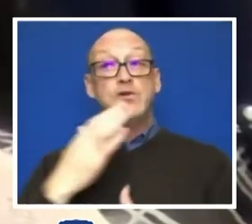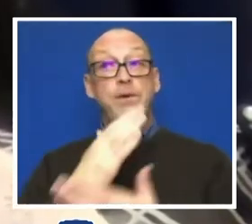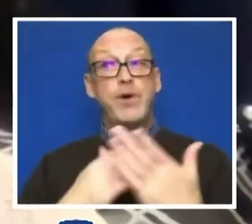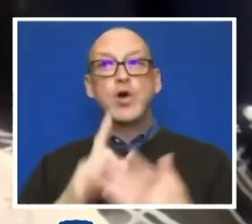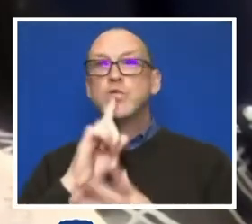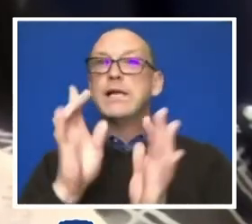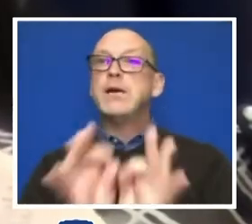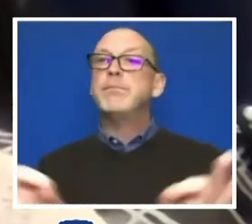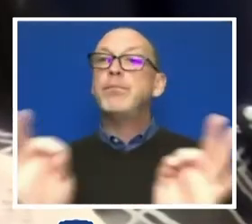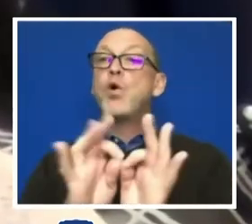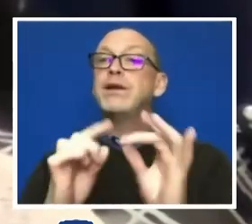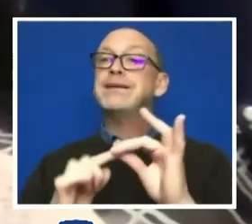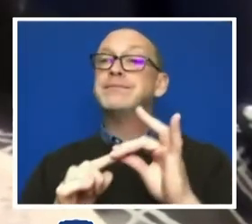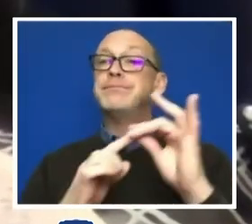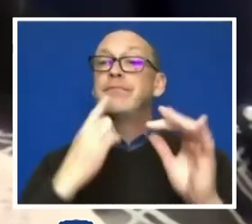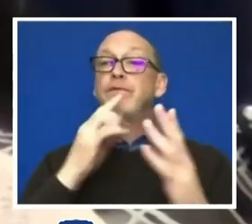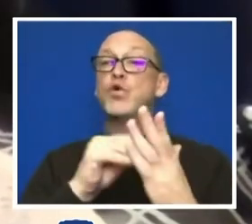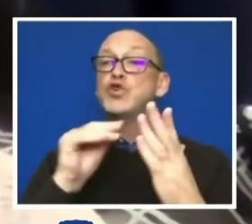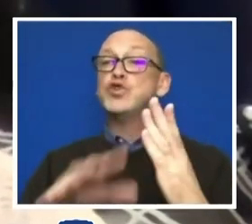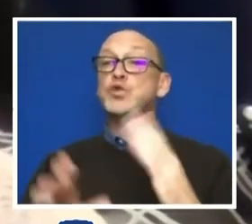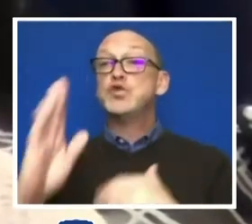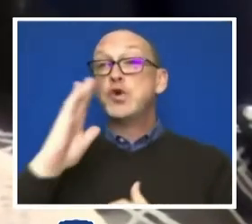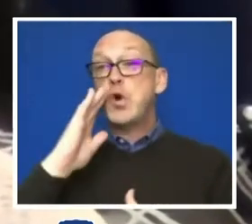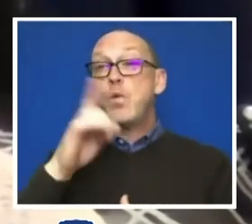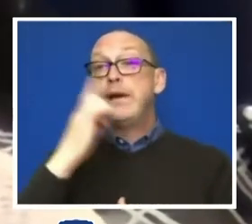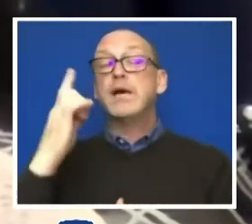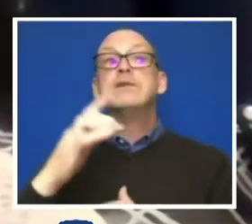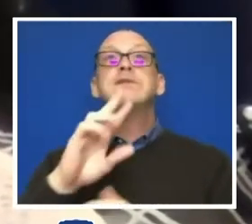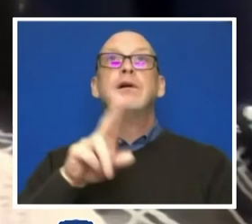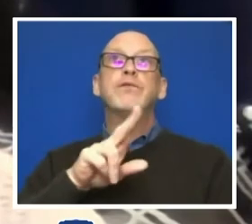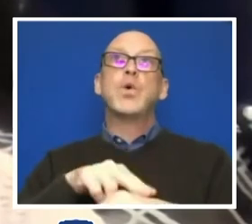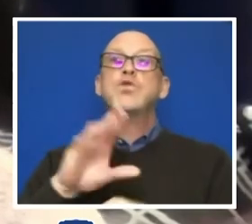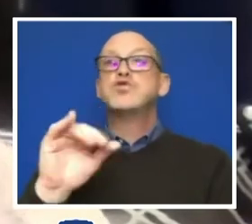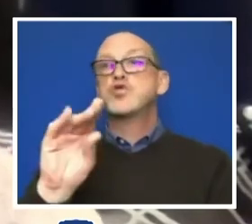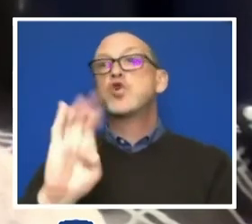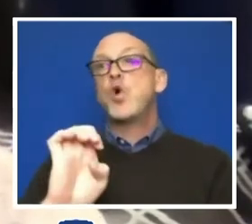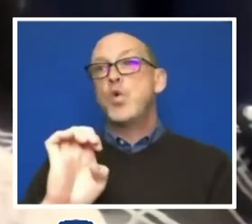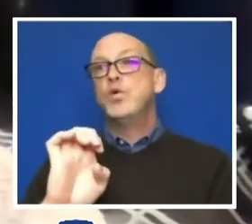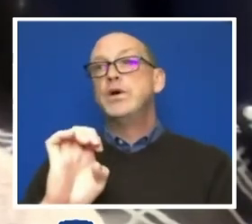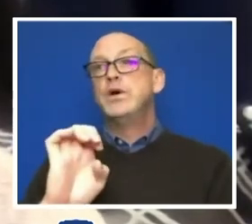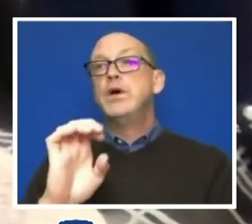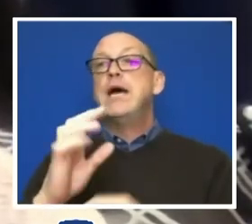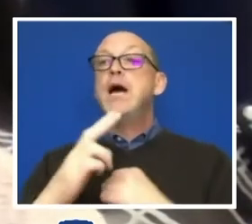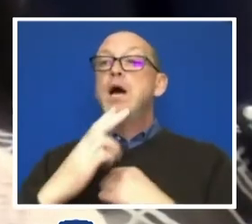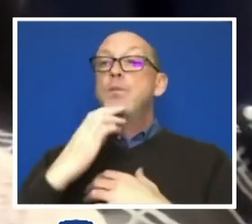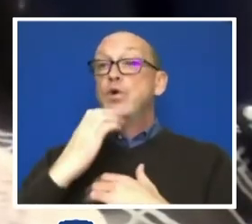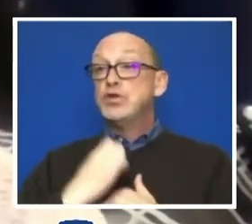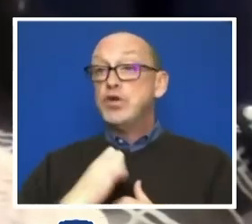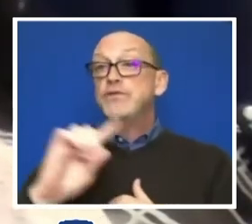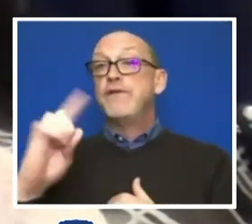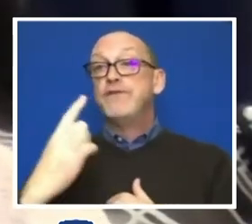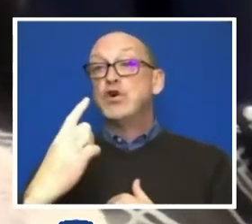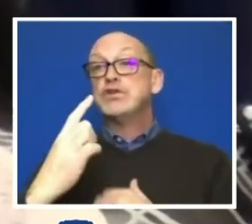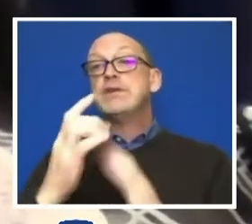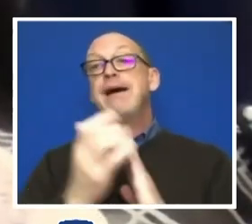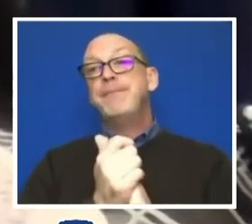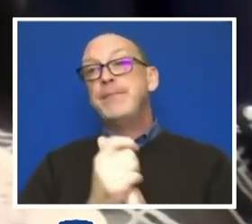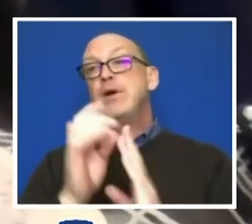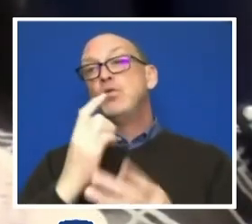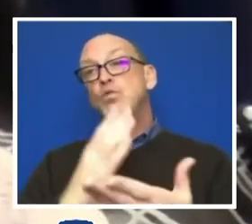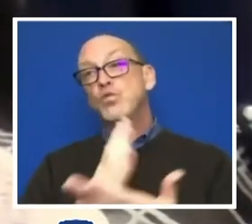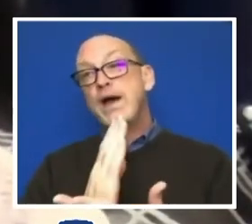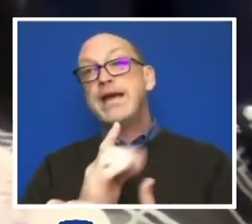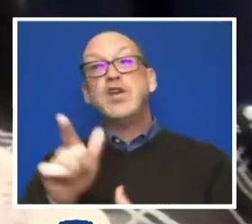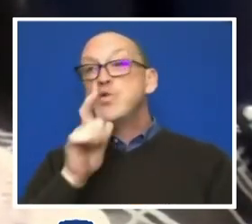especially for students to be aware of because, of course, the code preserves your First Amendment right and you wouldn't be forced to